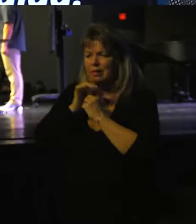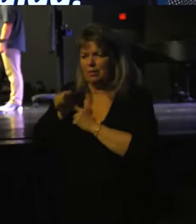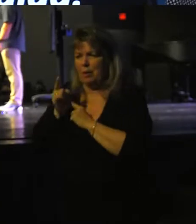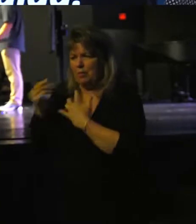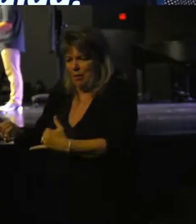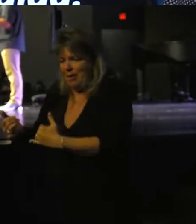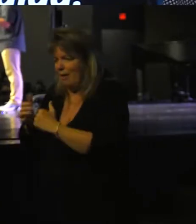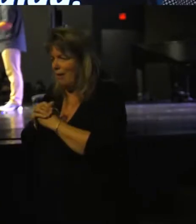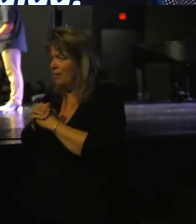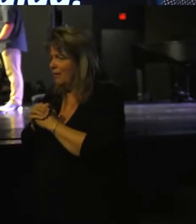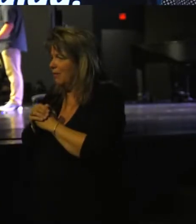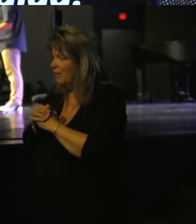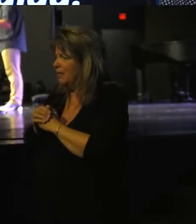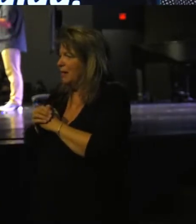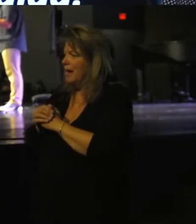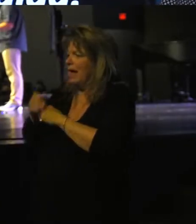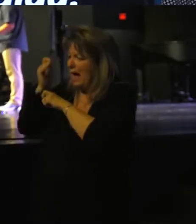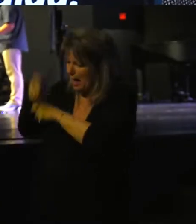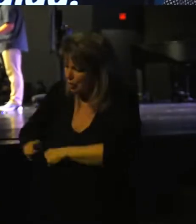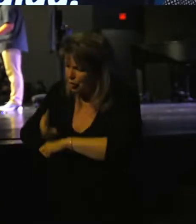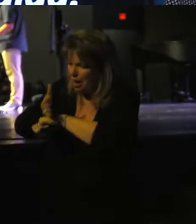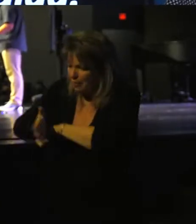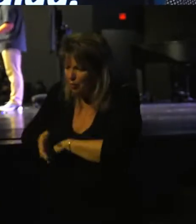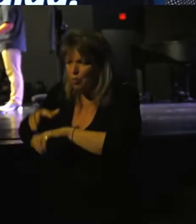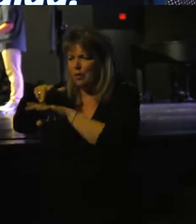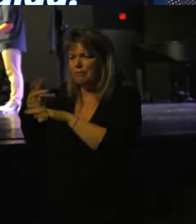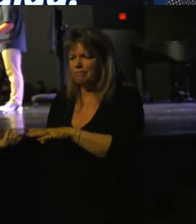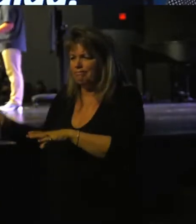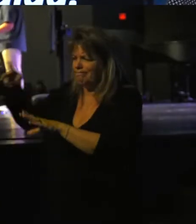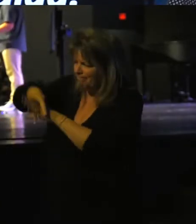now. I chopped the wood. I saddled the donkey.